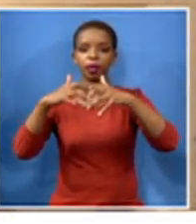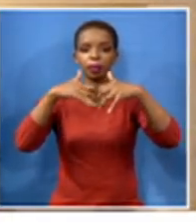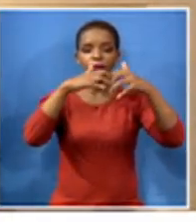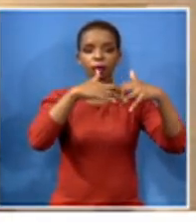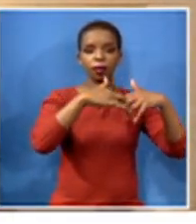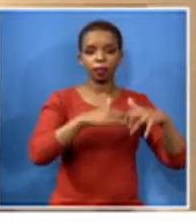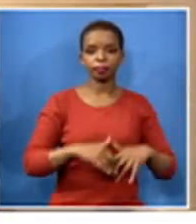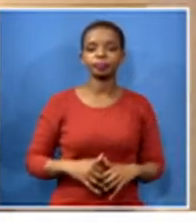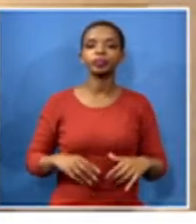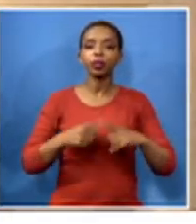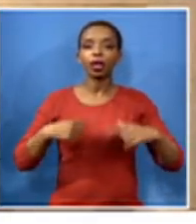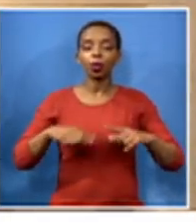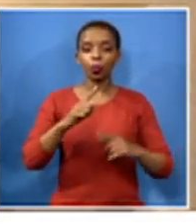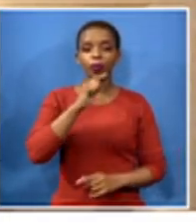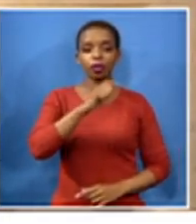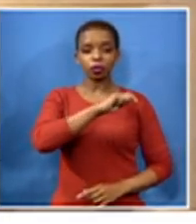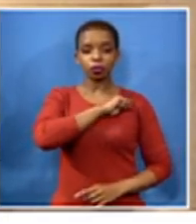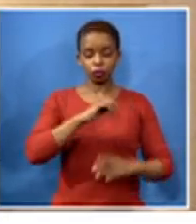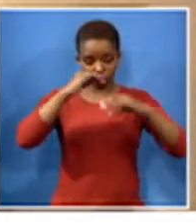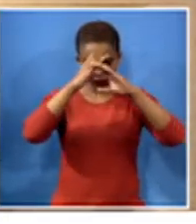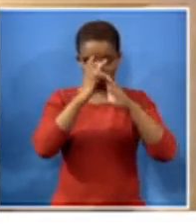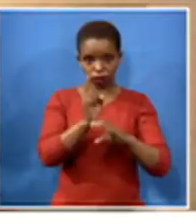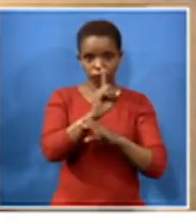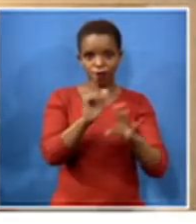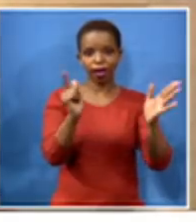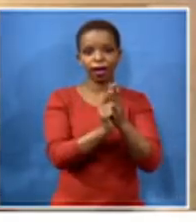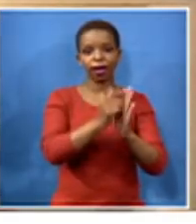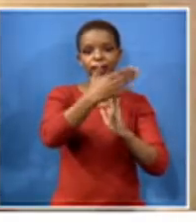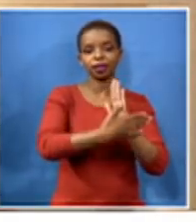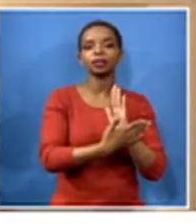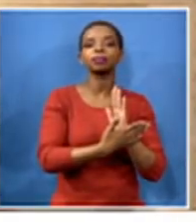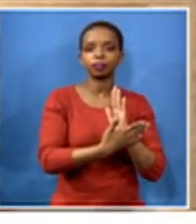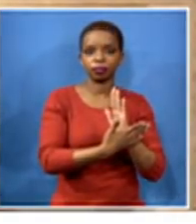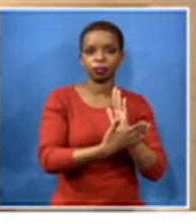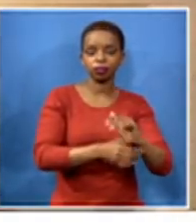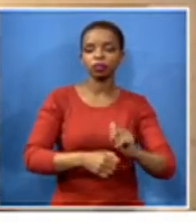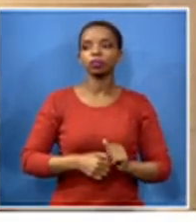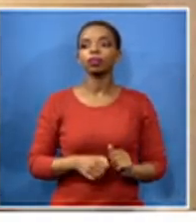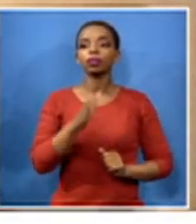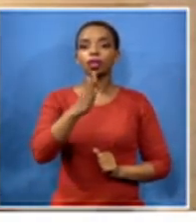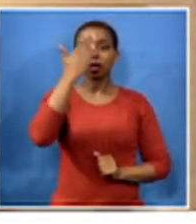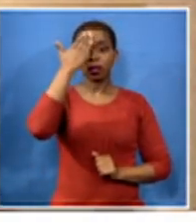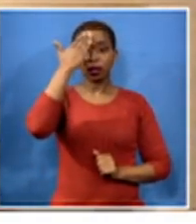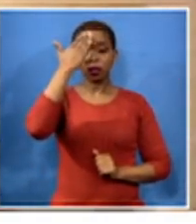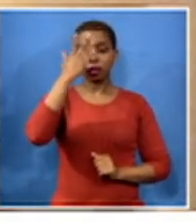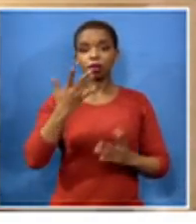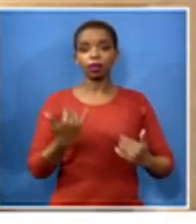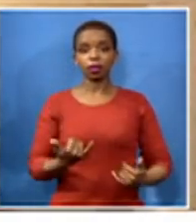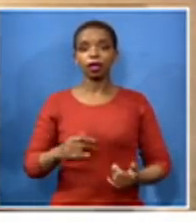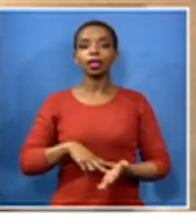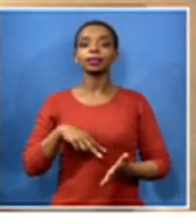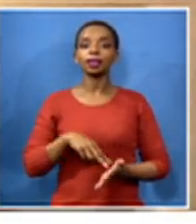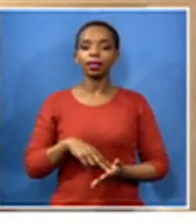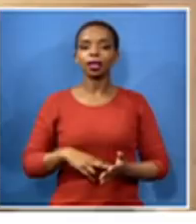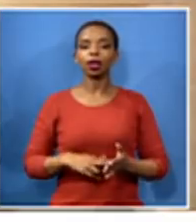are very focused on the legal side of things um and as you know the standing operating procedures that